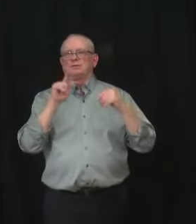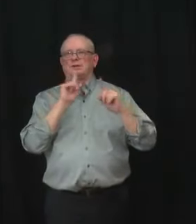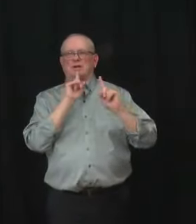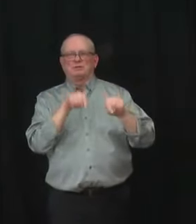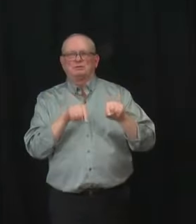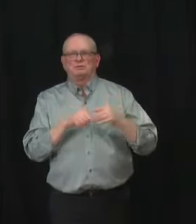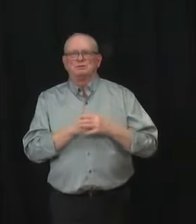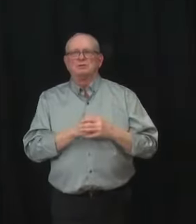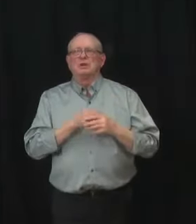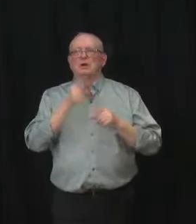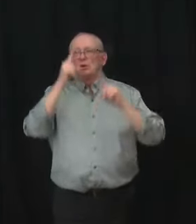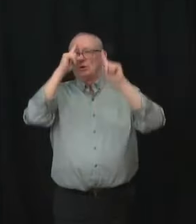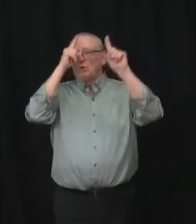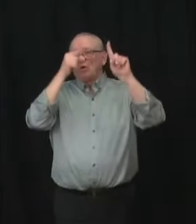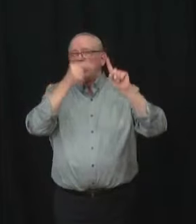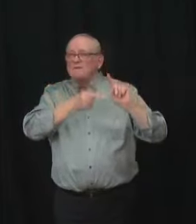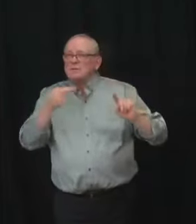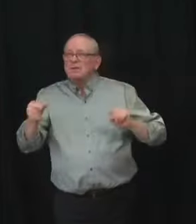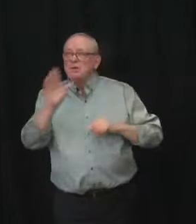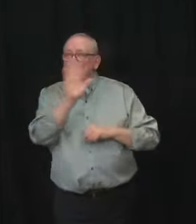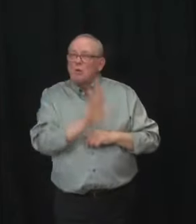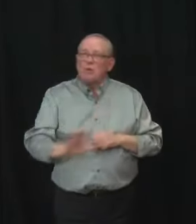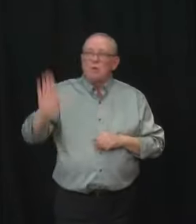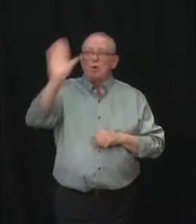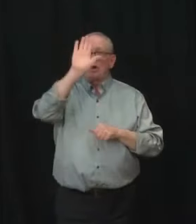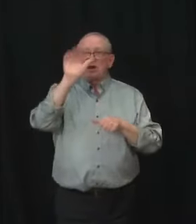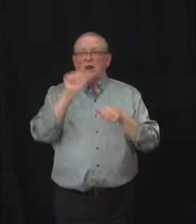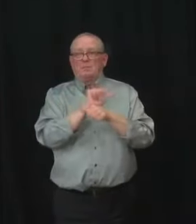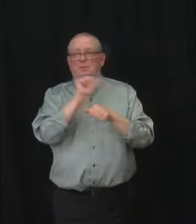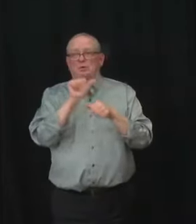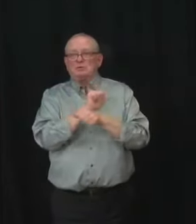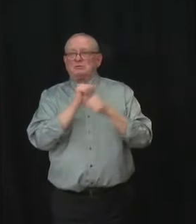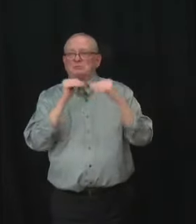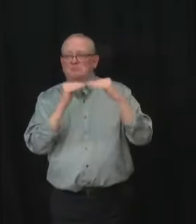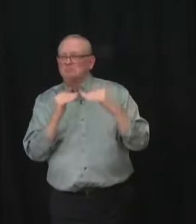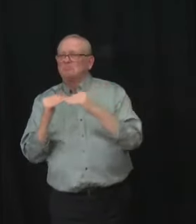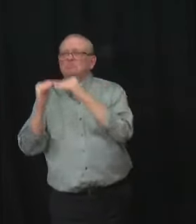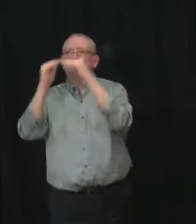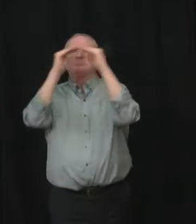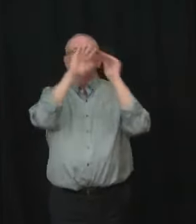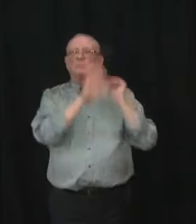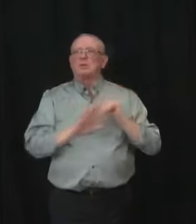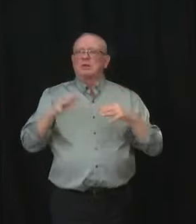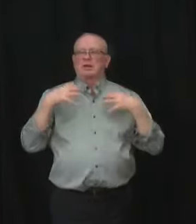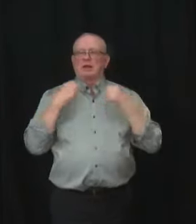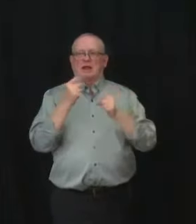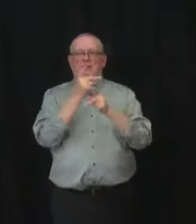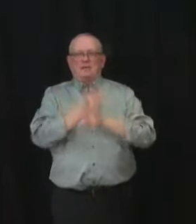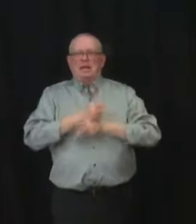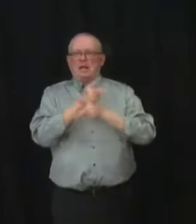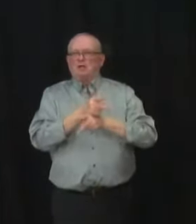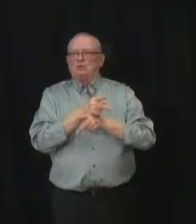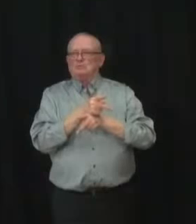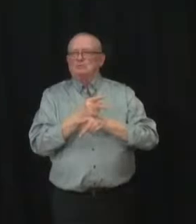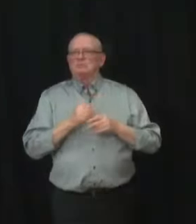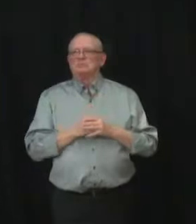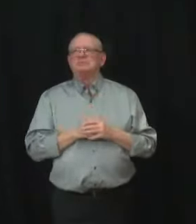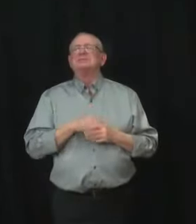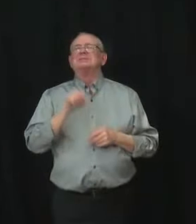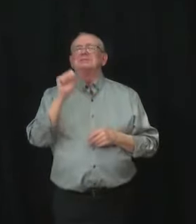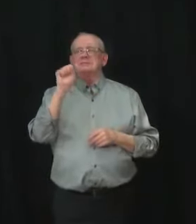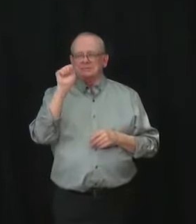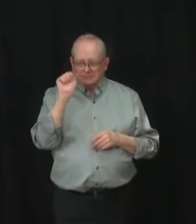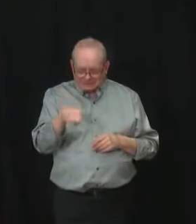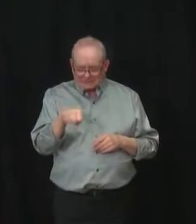um we understand that there has been a uh a request and and quite frankly a need for uh